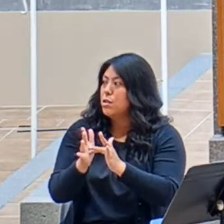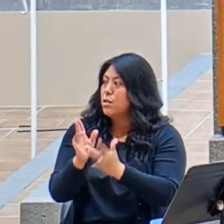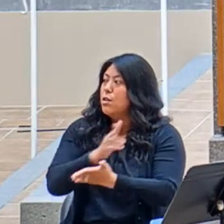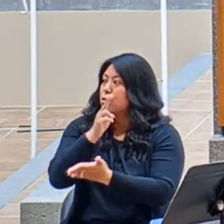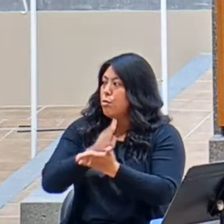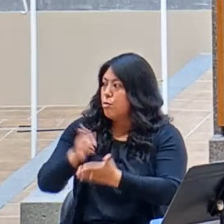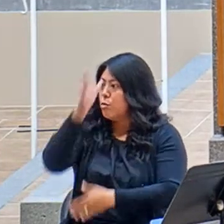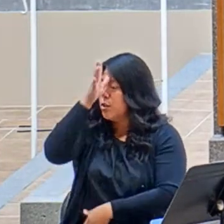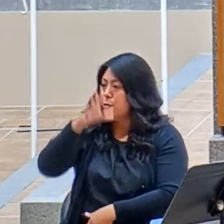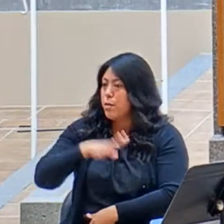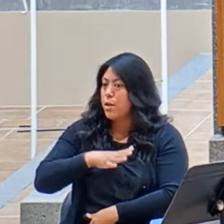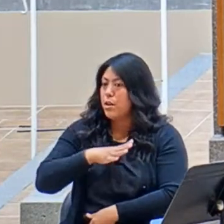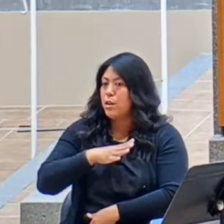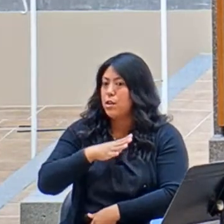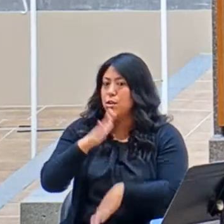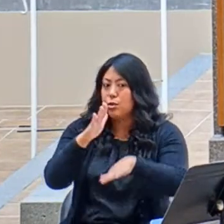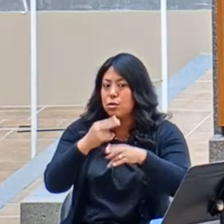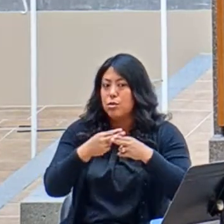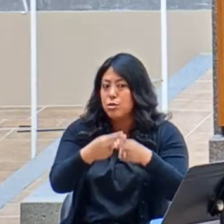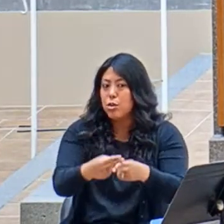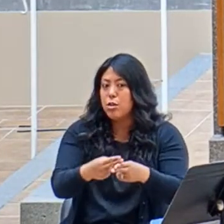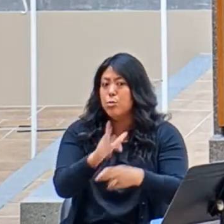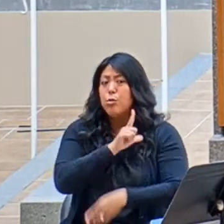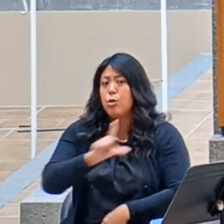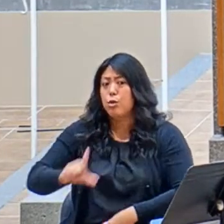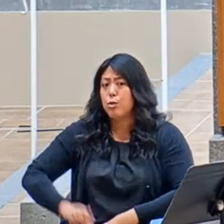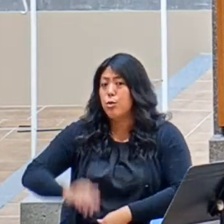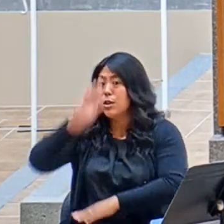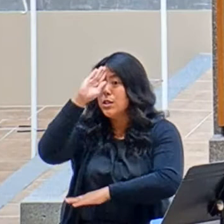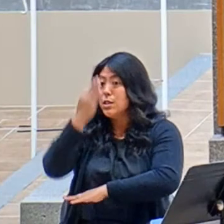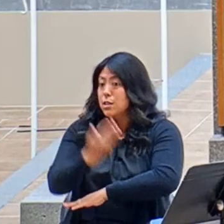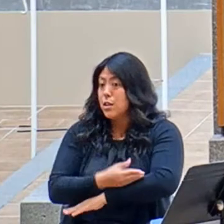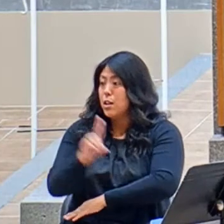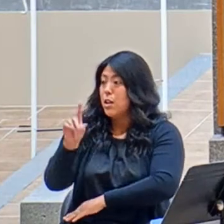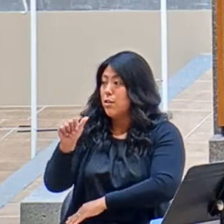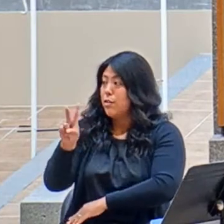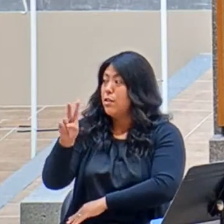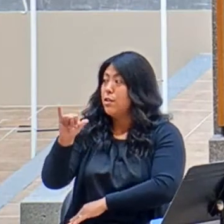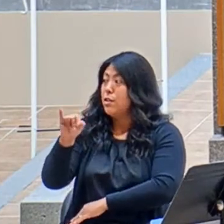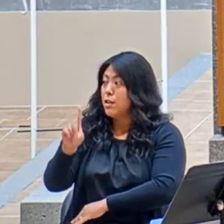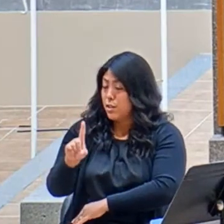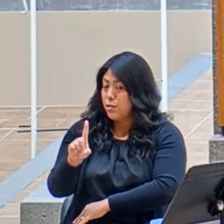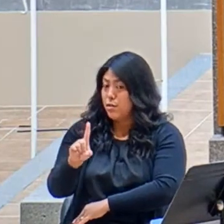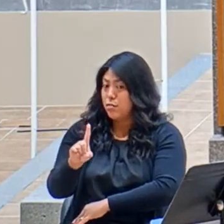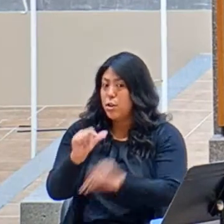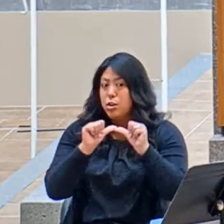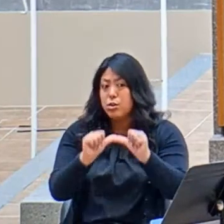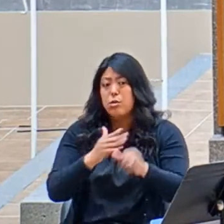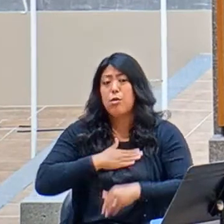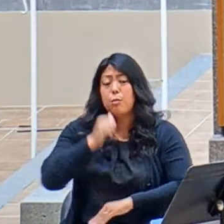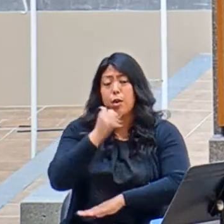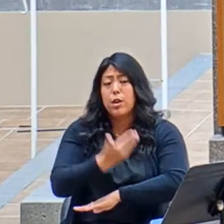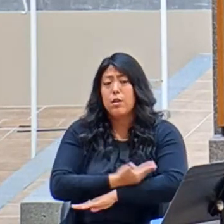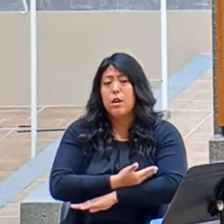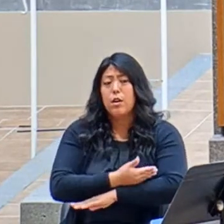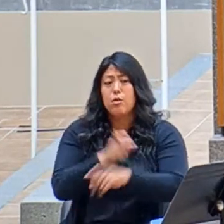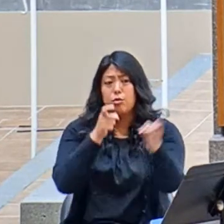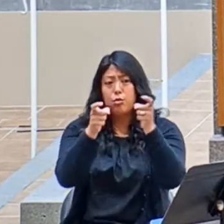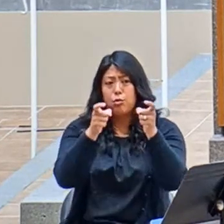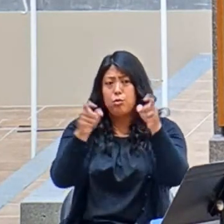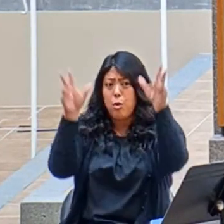of David. Lord, she calls him. And then she continues, My daughter is tormented by a demon.